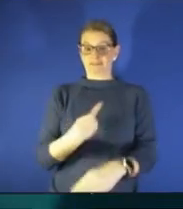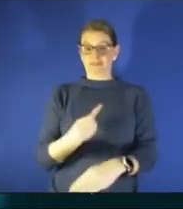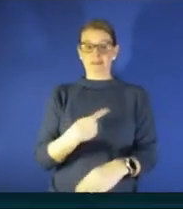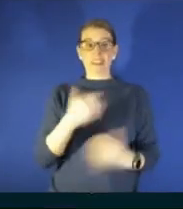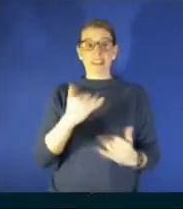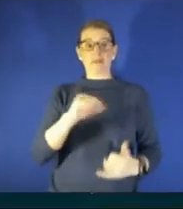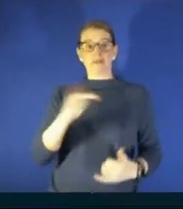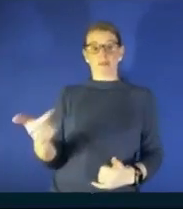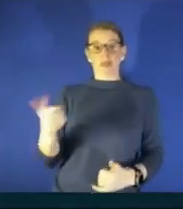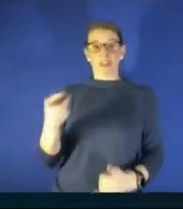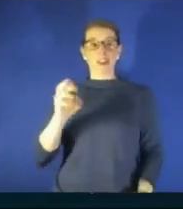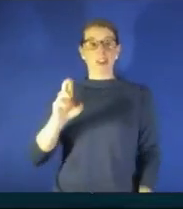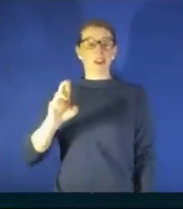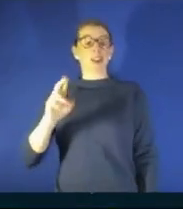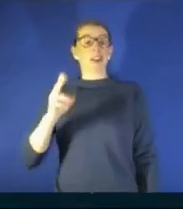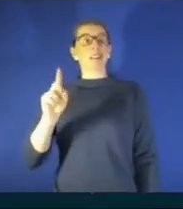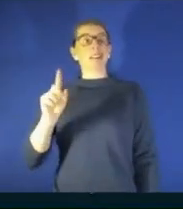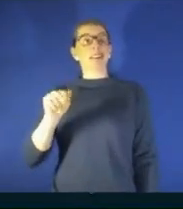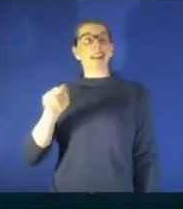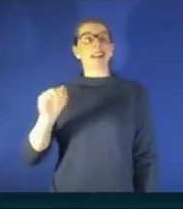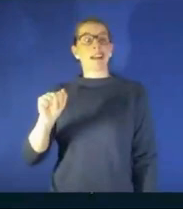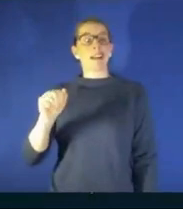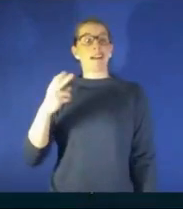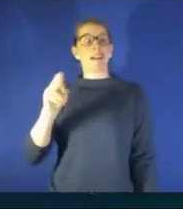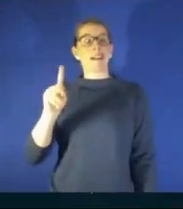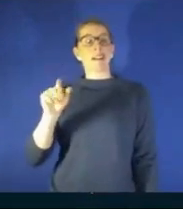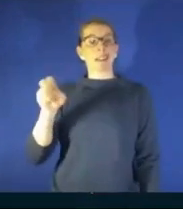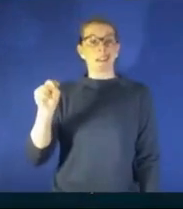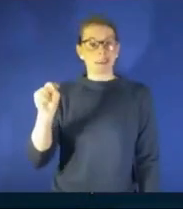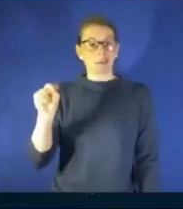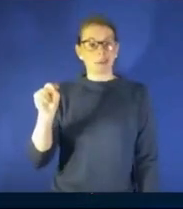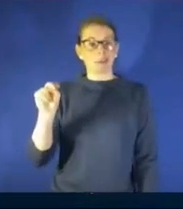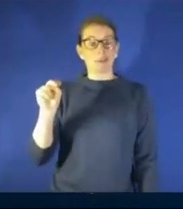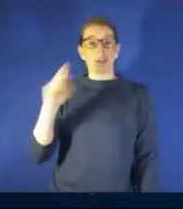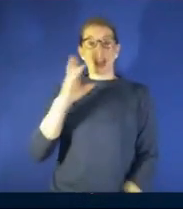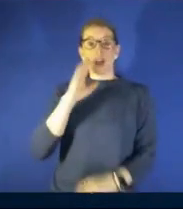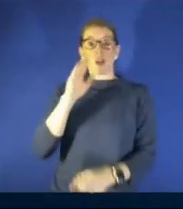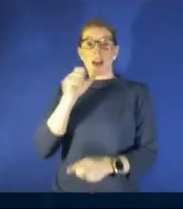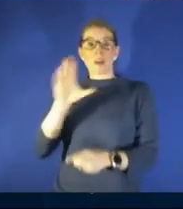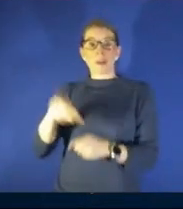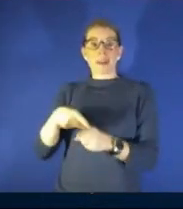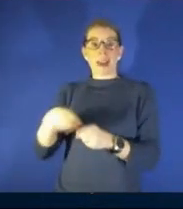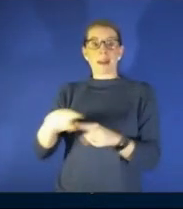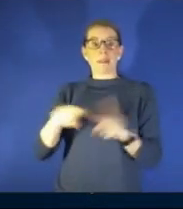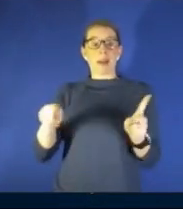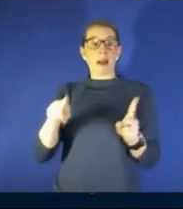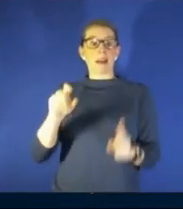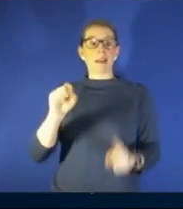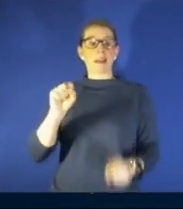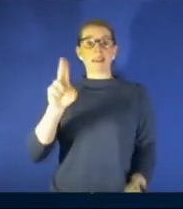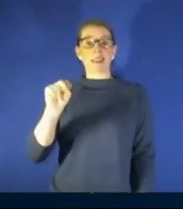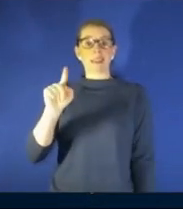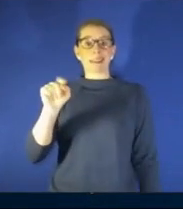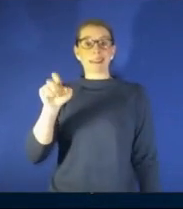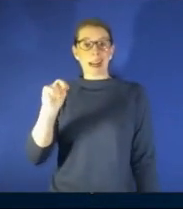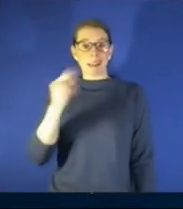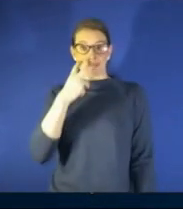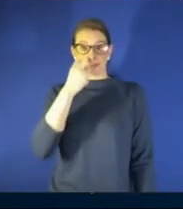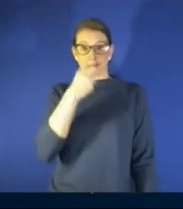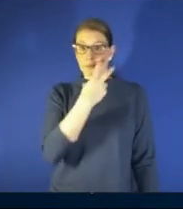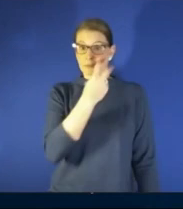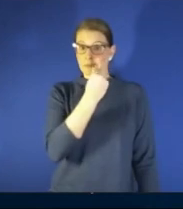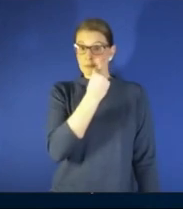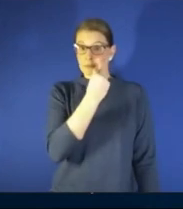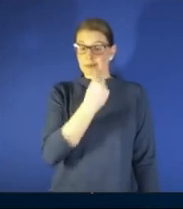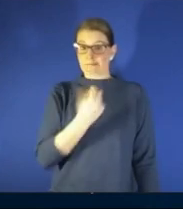medical director of infection prevention and control i know this is not your lane but the whole suntan yeah stuff up the nose i was talk about that hard no